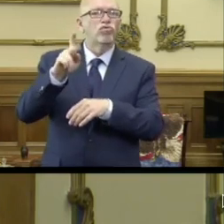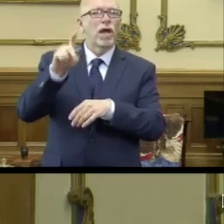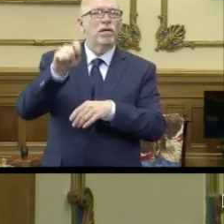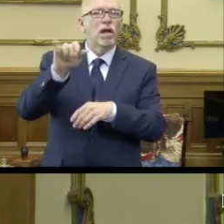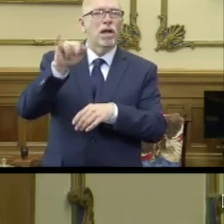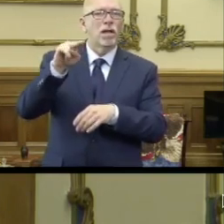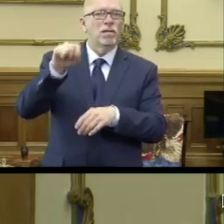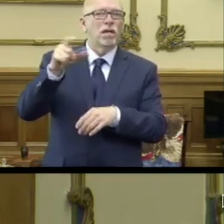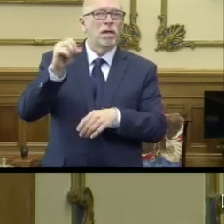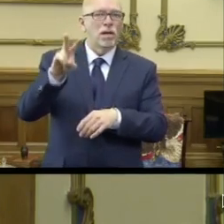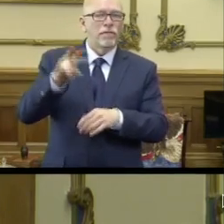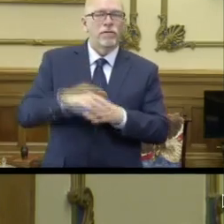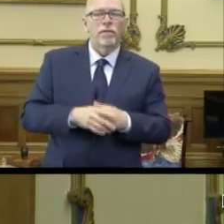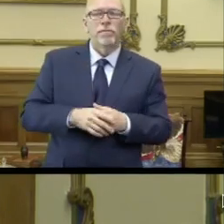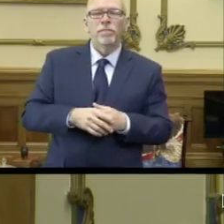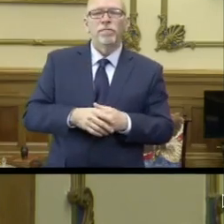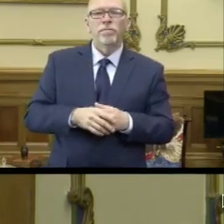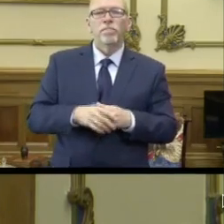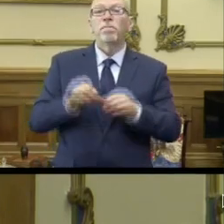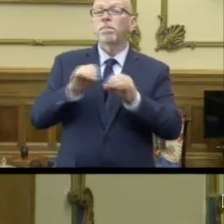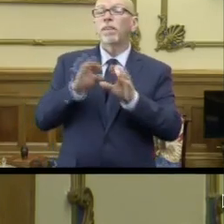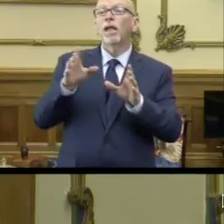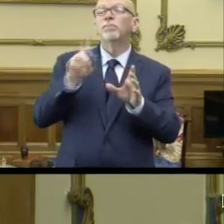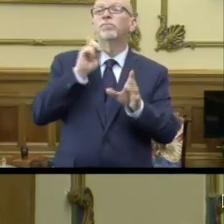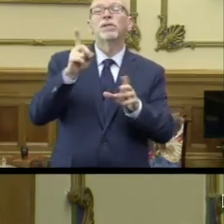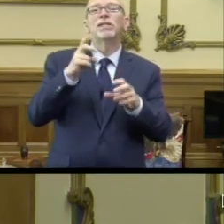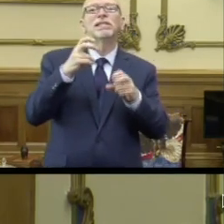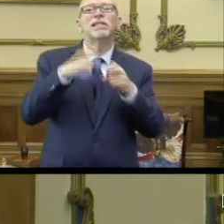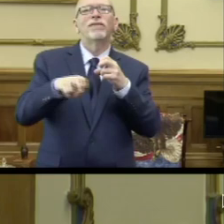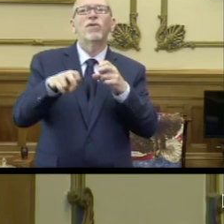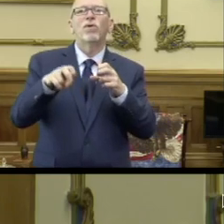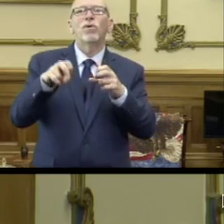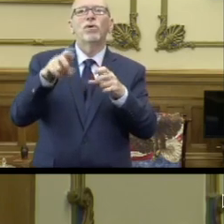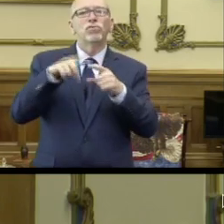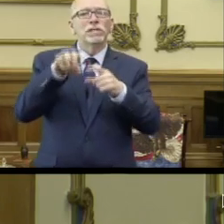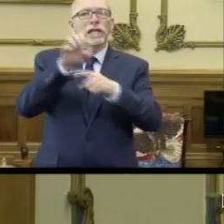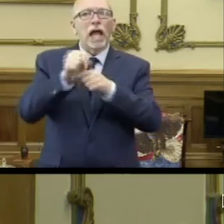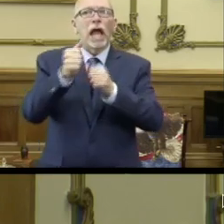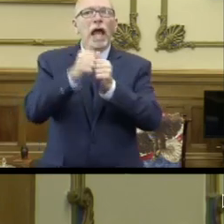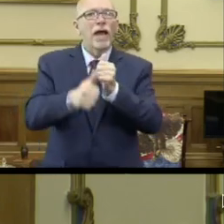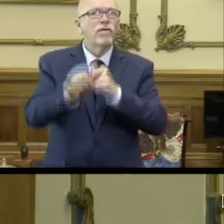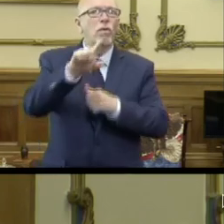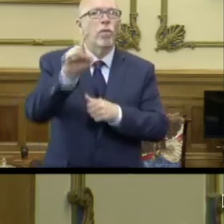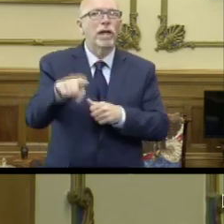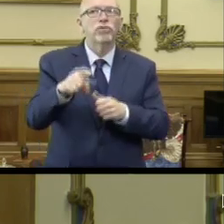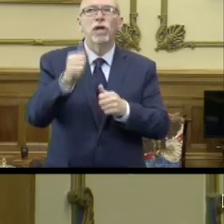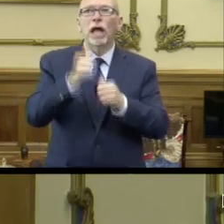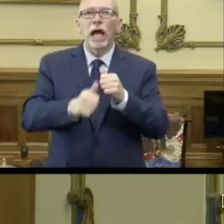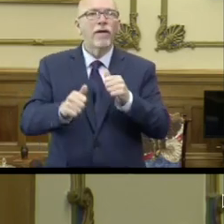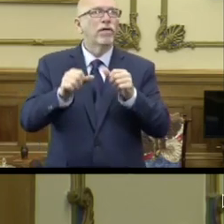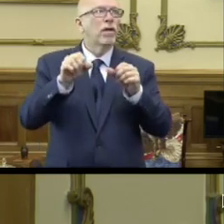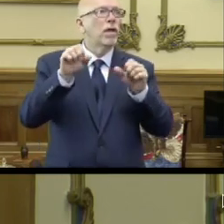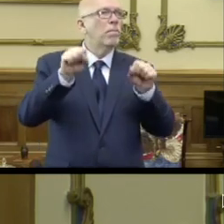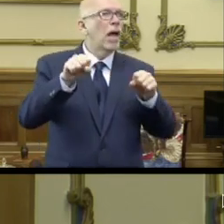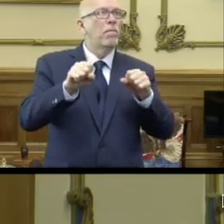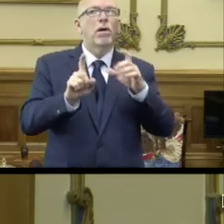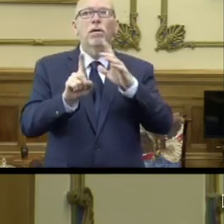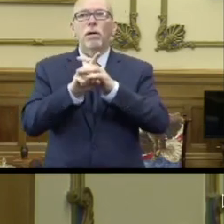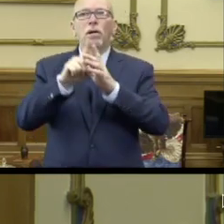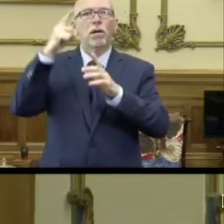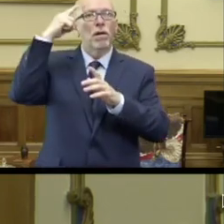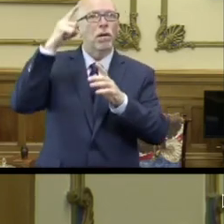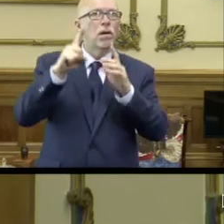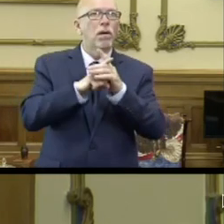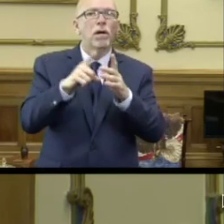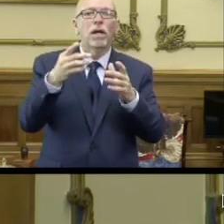.gov. Obviously that, you know, it's very difficult to capture every question and answer every question that could come up in